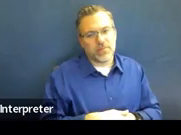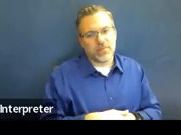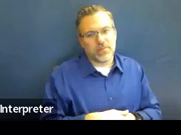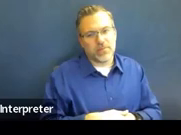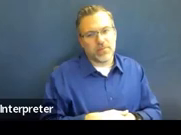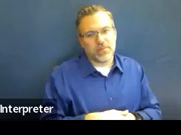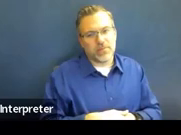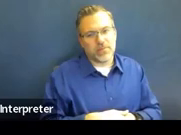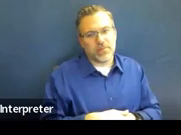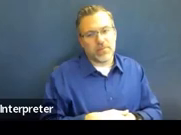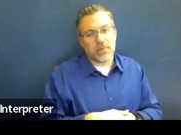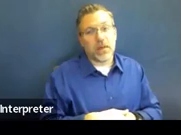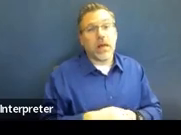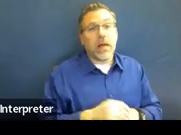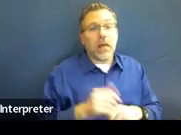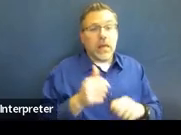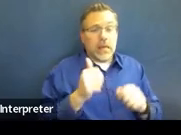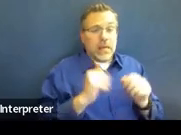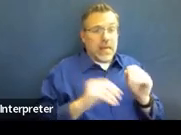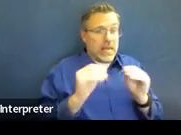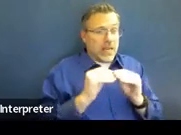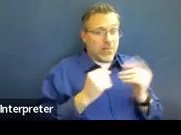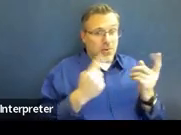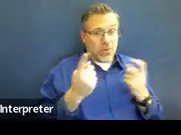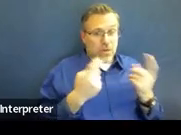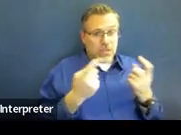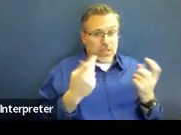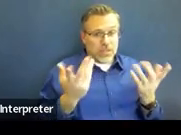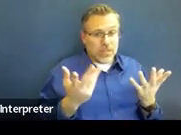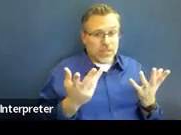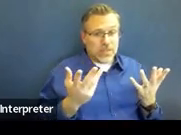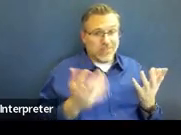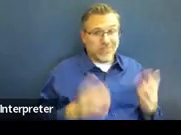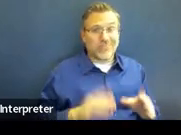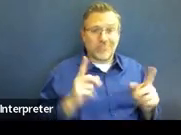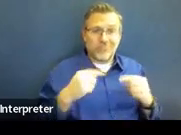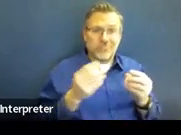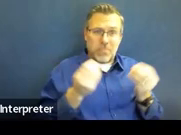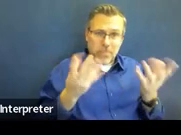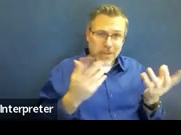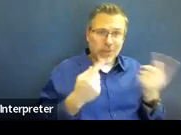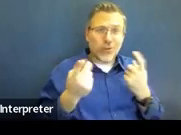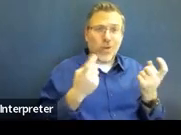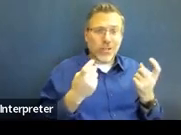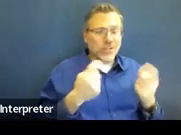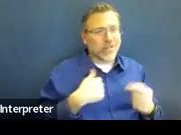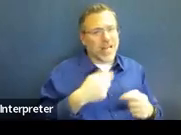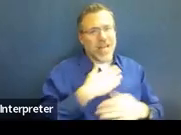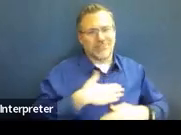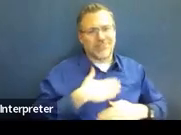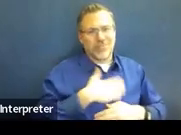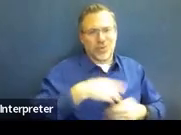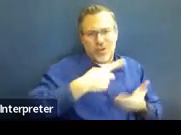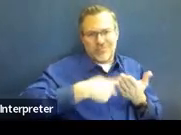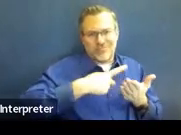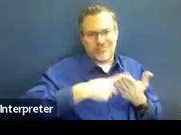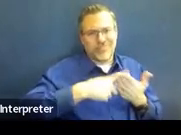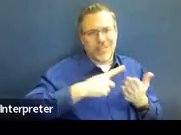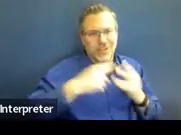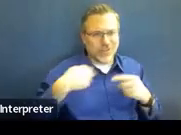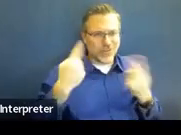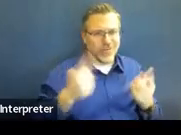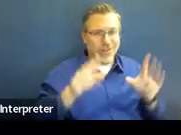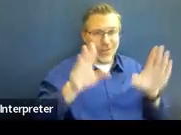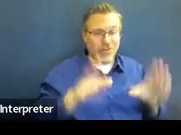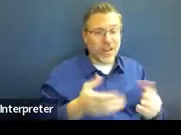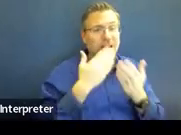And any other questions? There have been a lot of questions today. I love the discussion. It's been great. Thank you